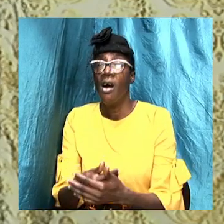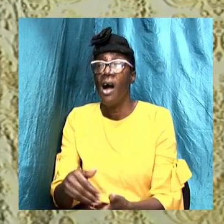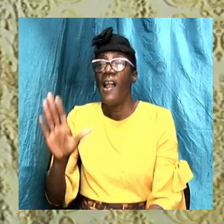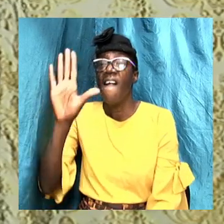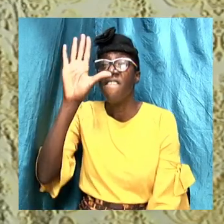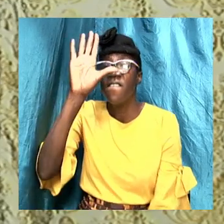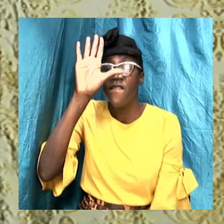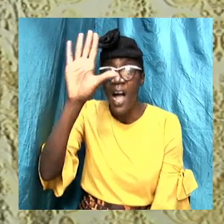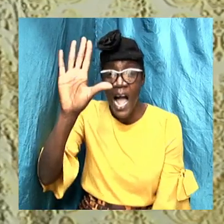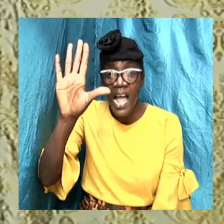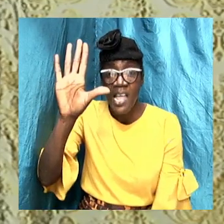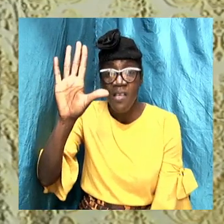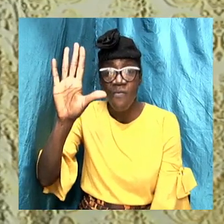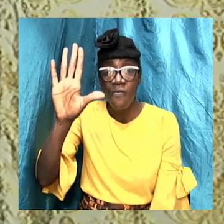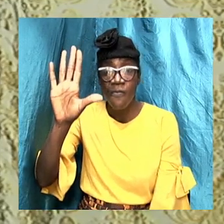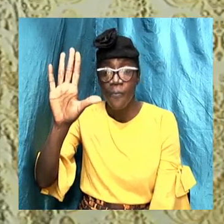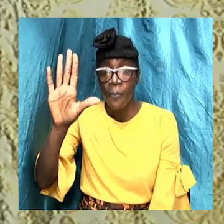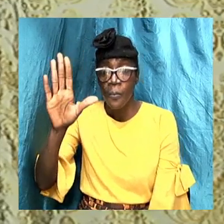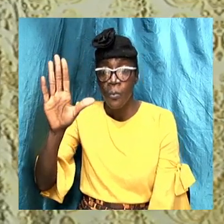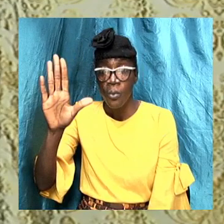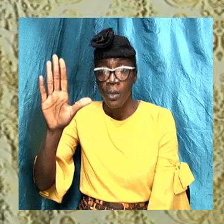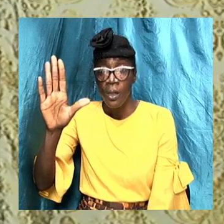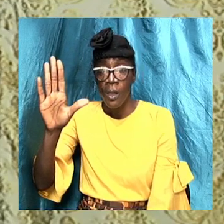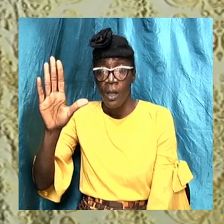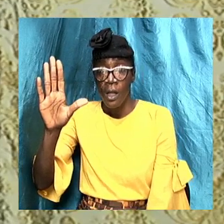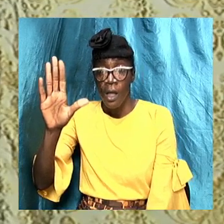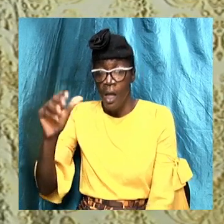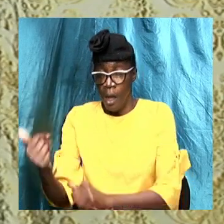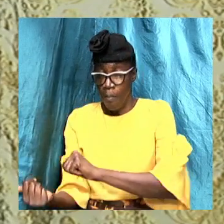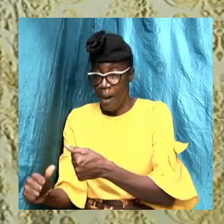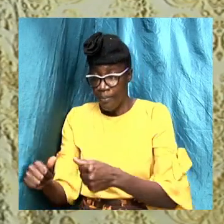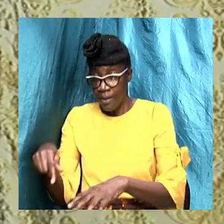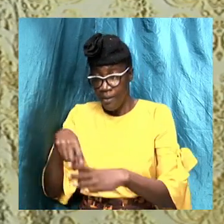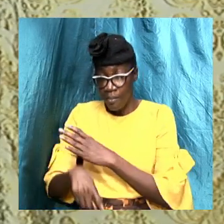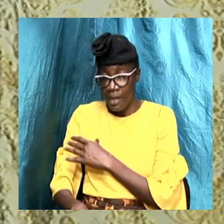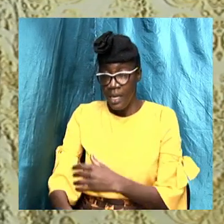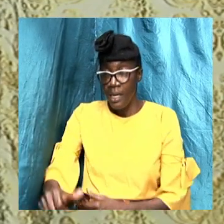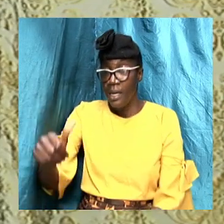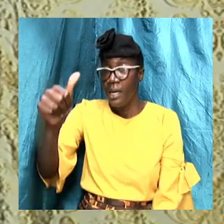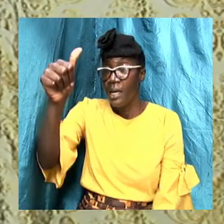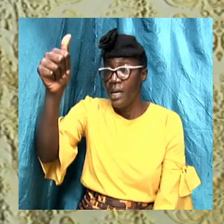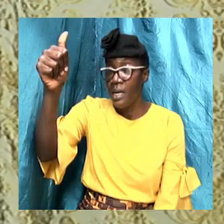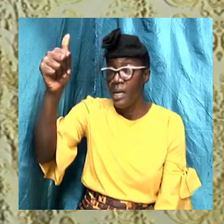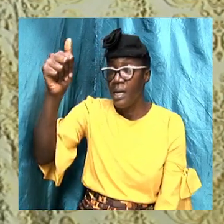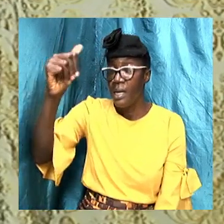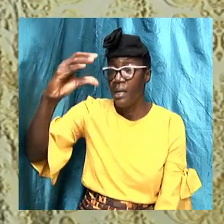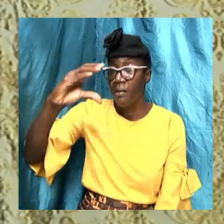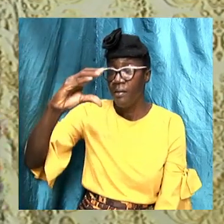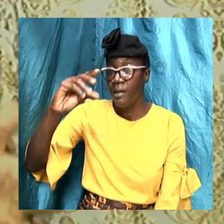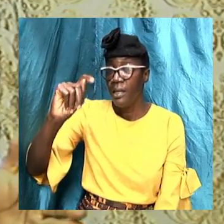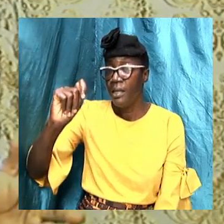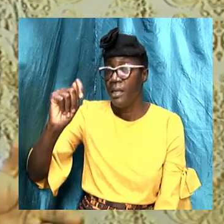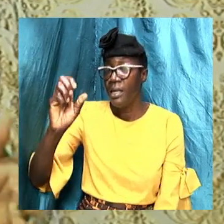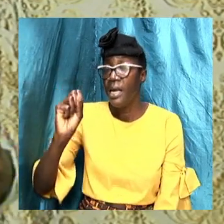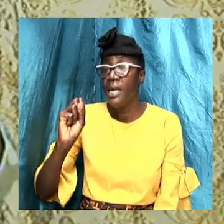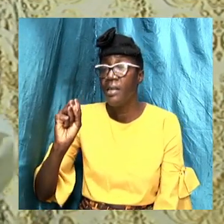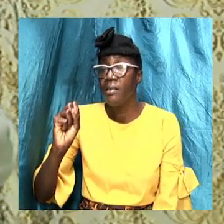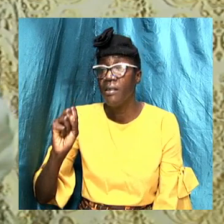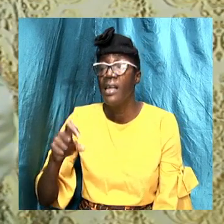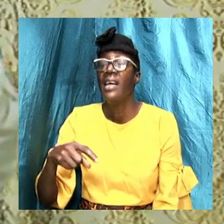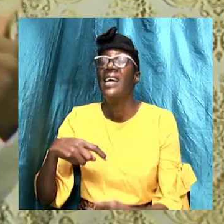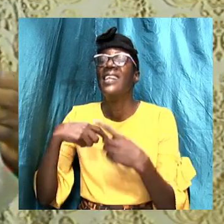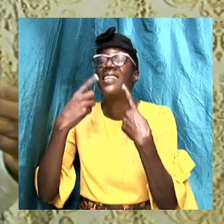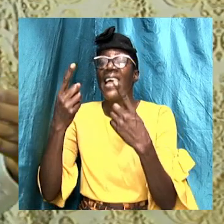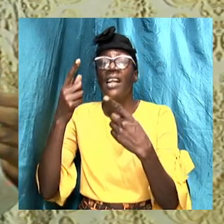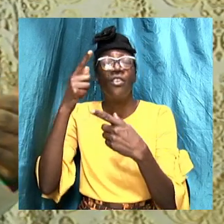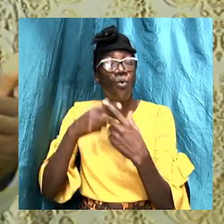accounts occurred in the book of Acts remember we said that the book of Acts is an action book and it details what happened